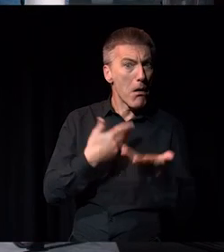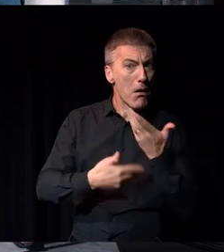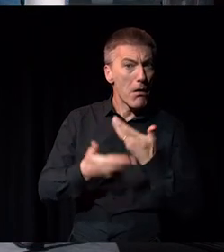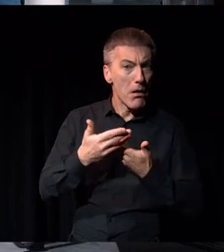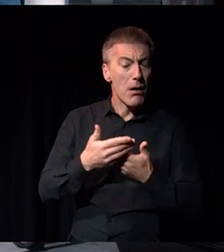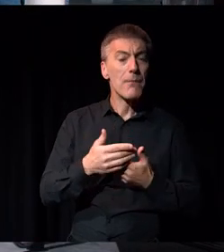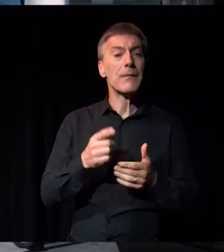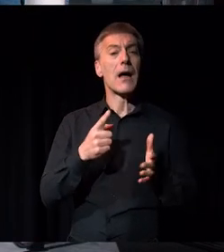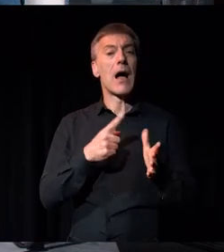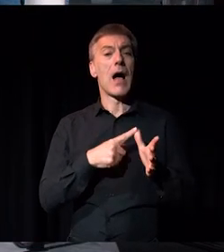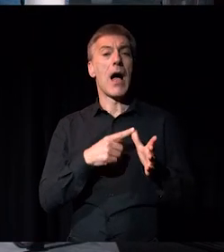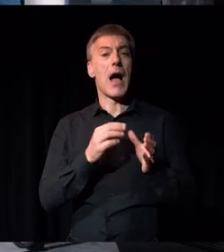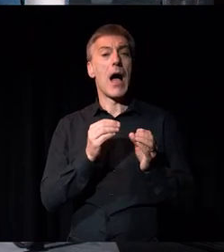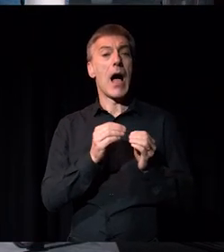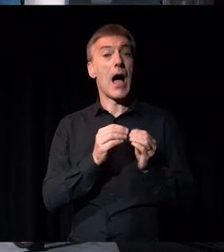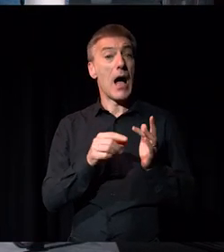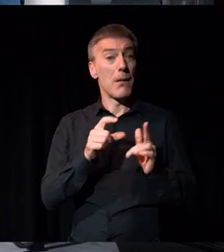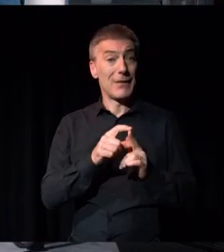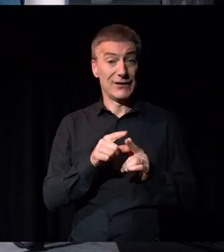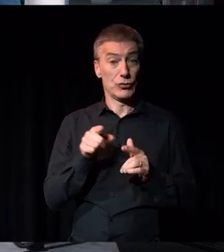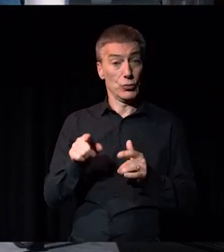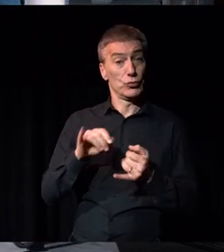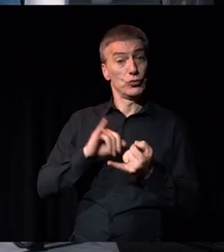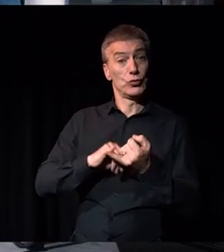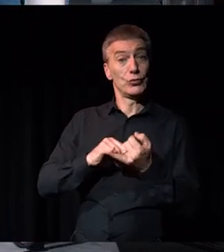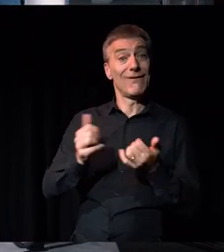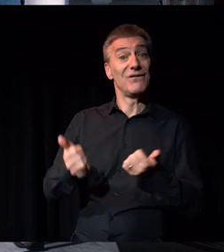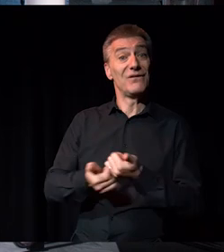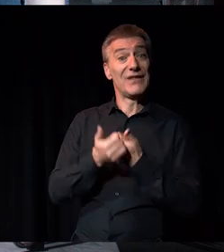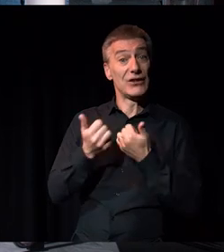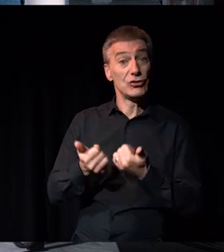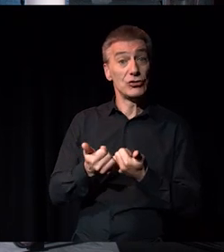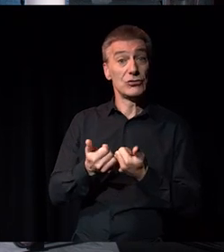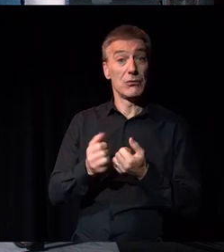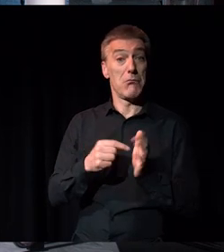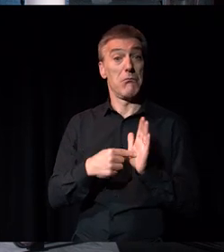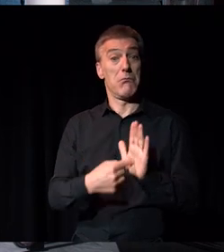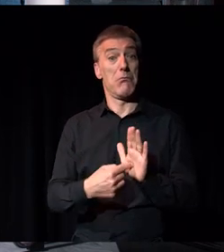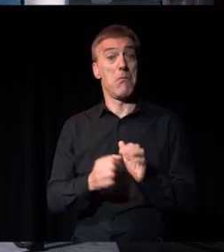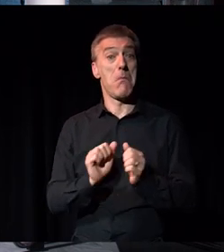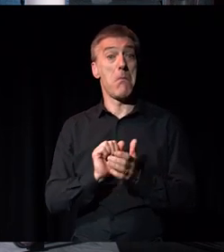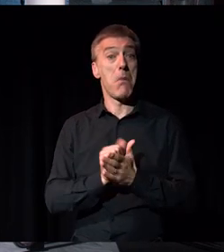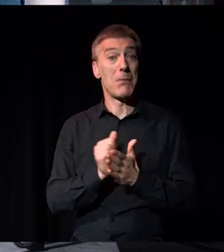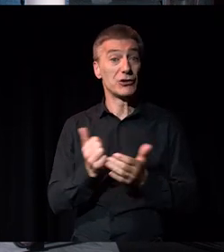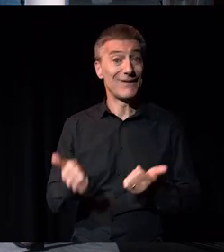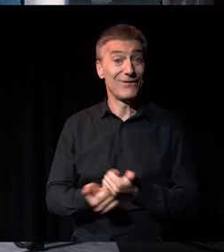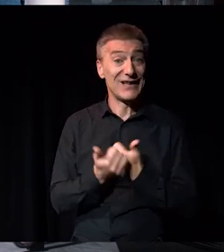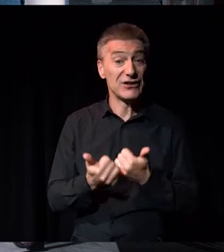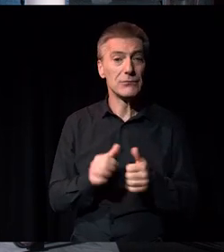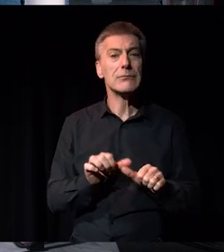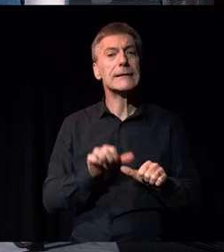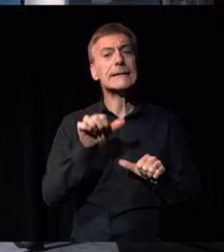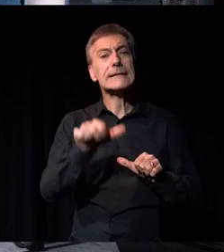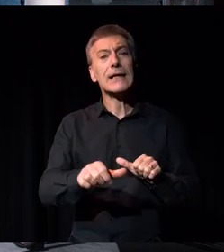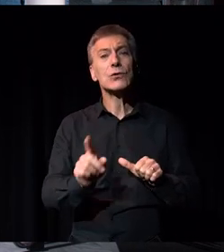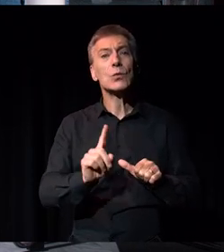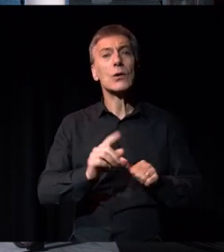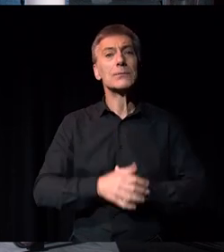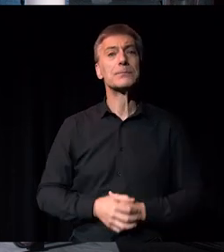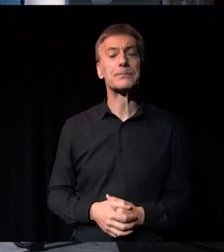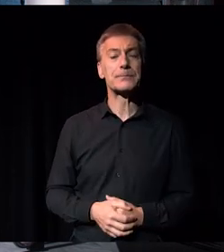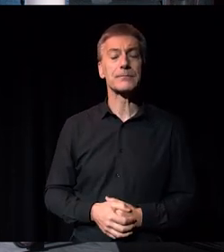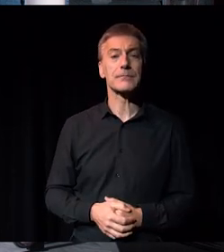Abid, now that Susan's completed and published the findings of that research, what are the next steps with this